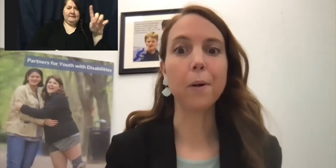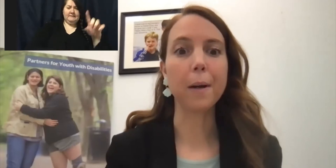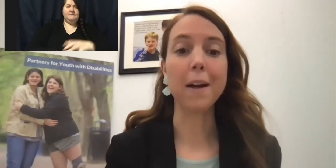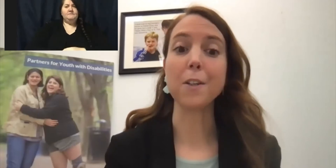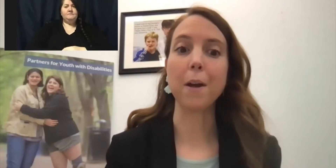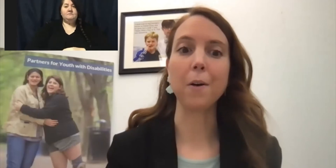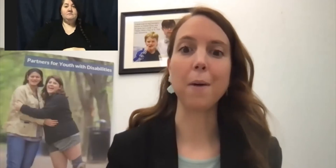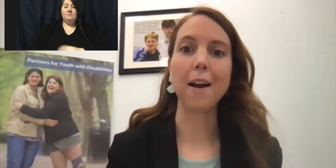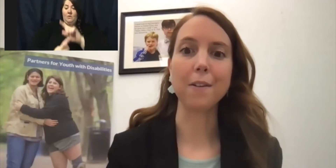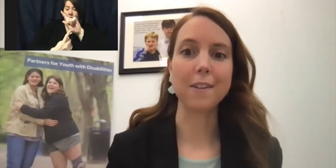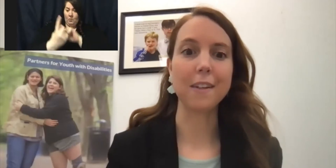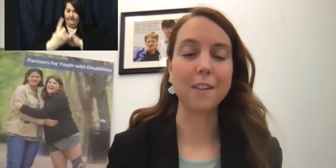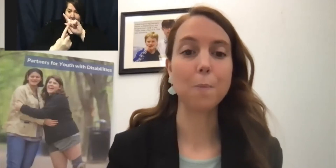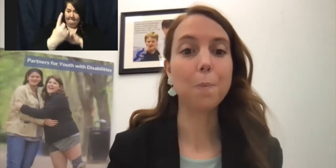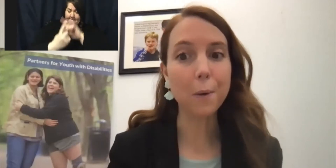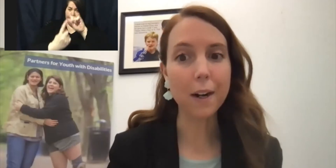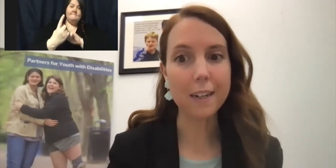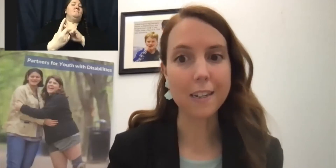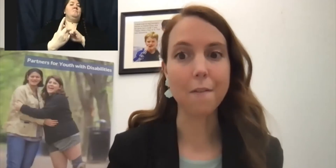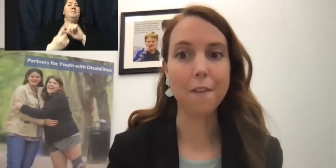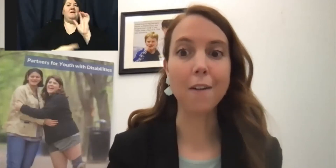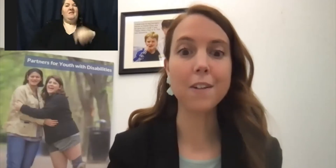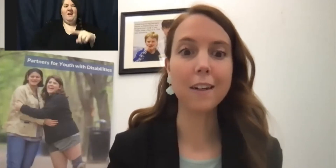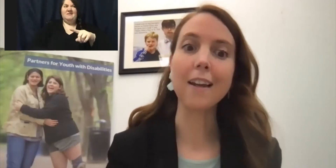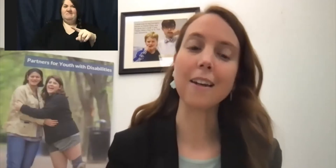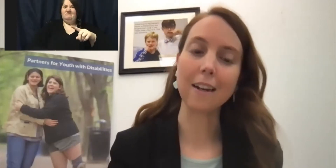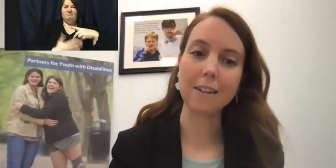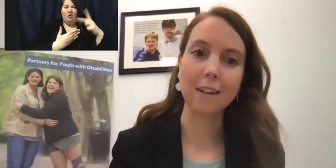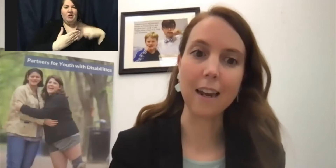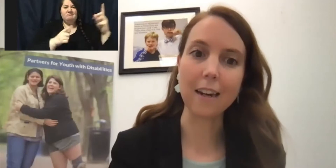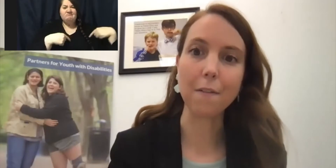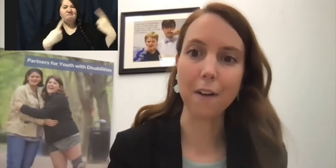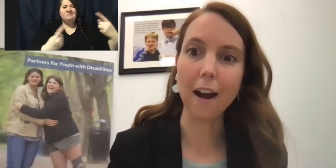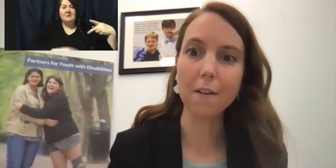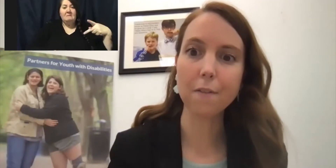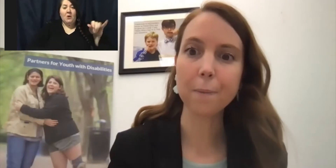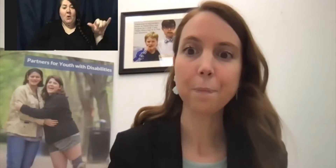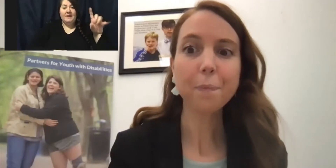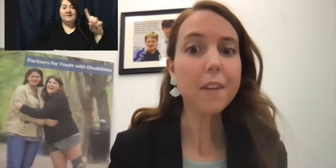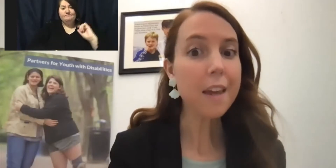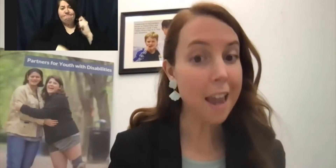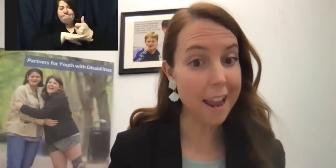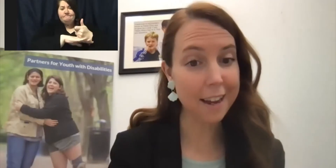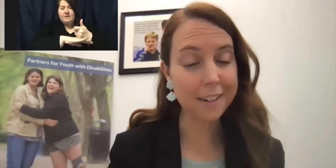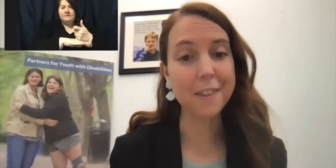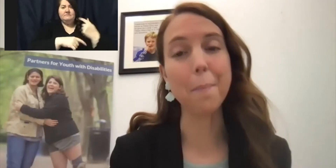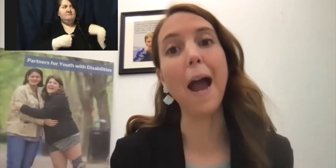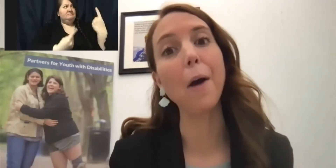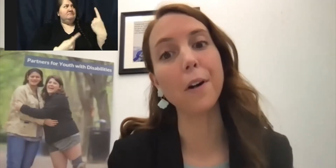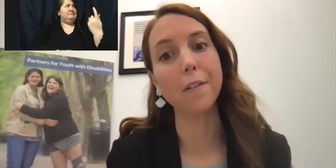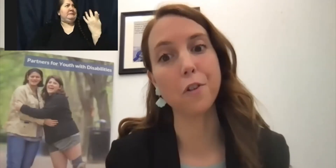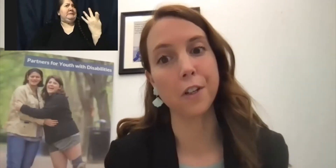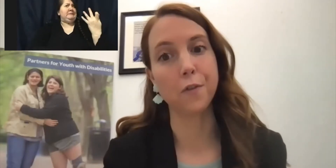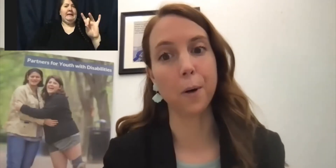program has been around since PYD's founding in 1985. And the